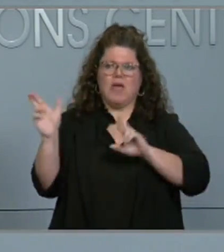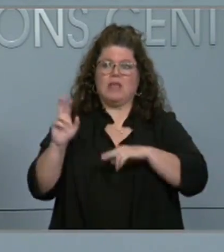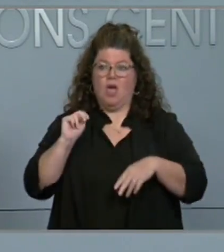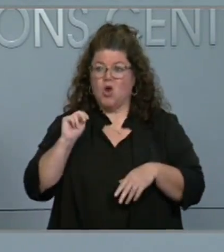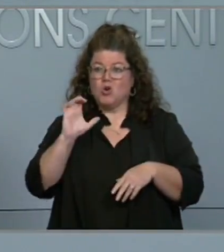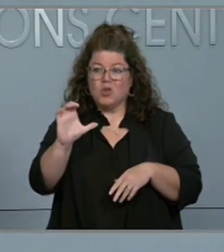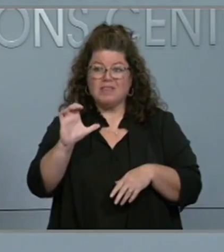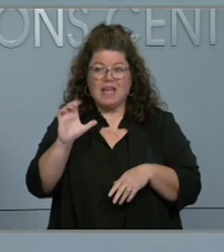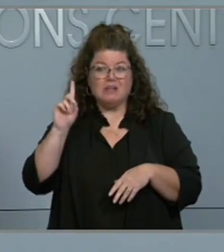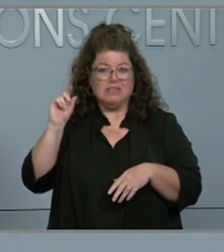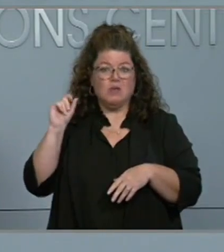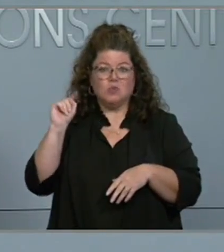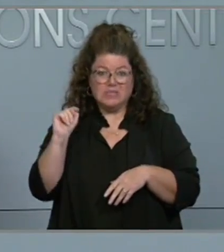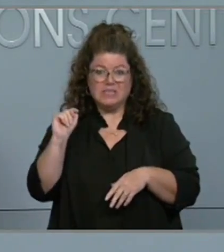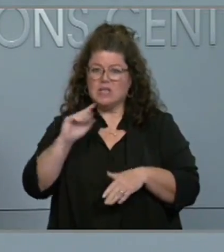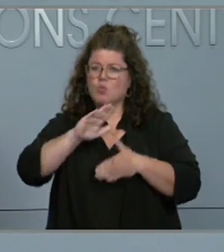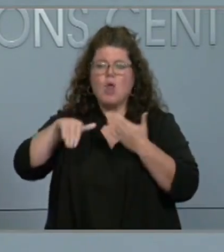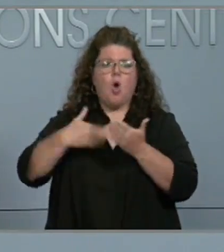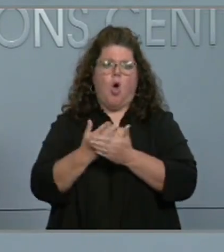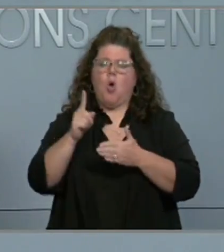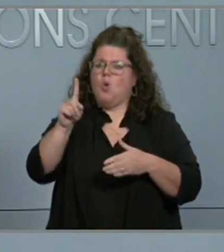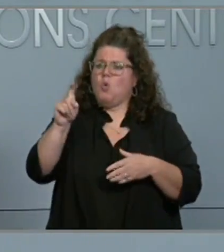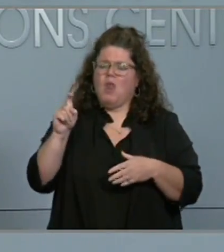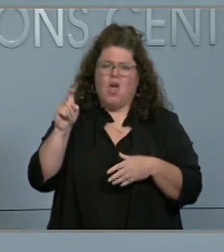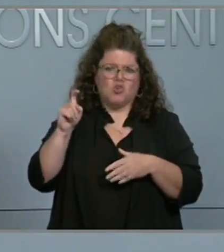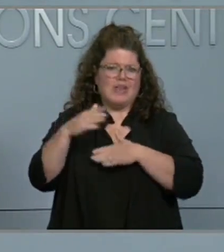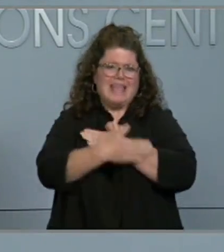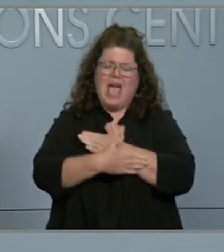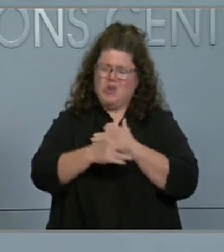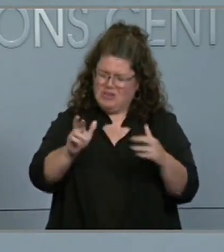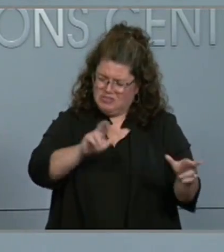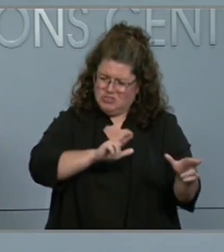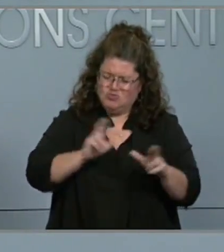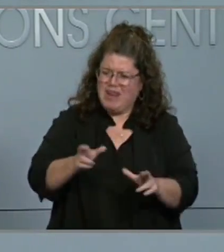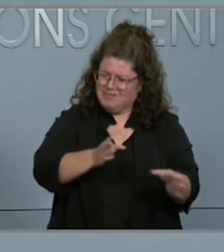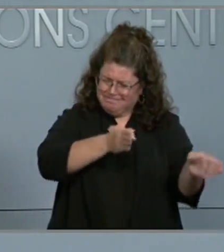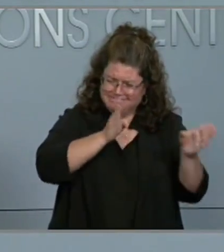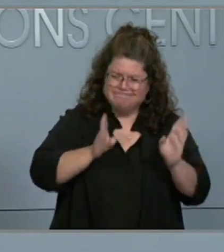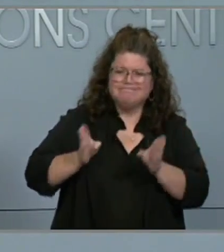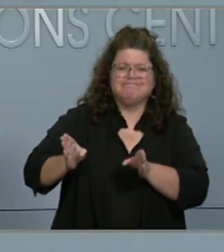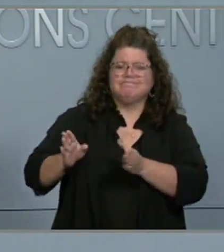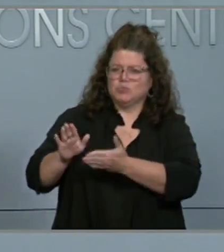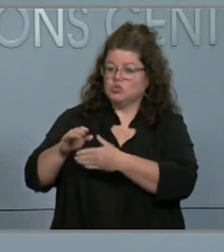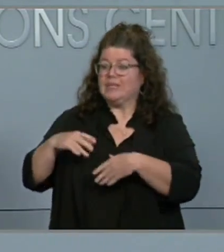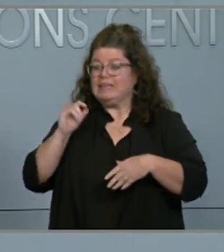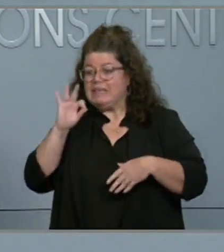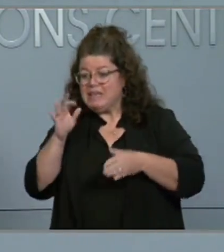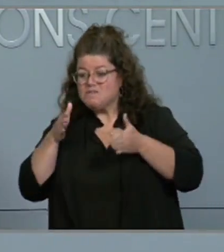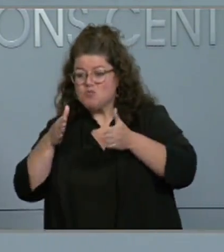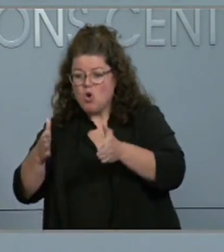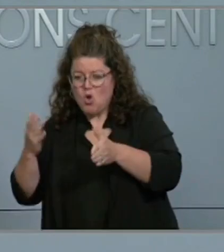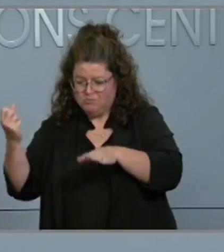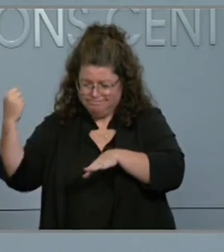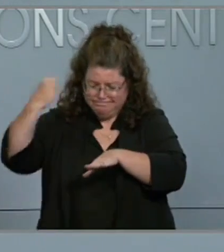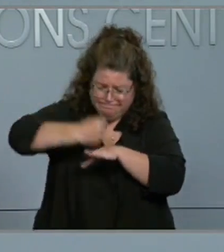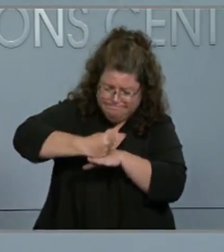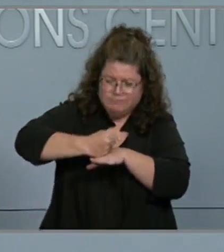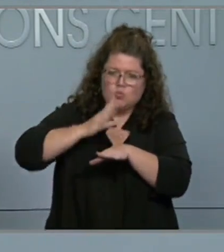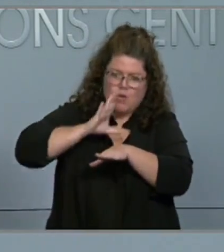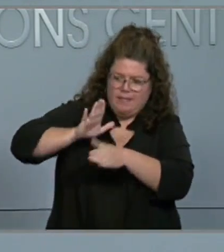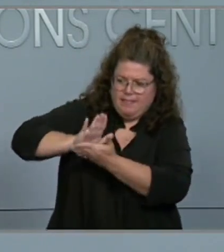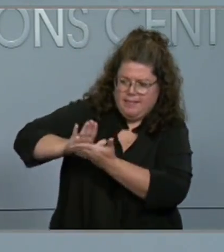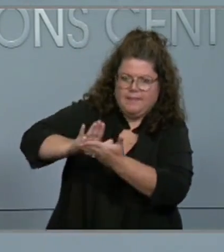workers in all 100 counties stand ready to help clear our roadways. And I met with some of them